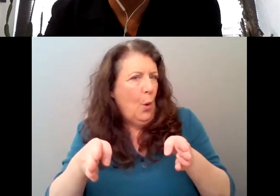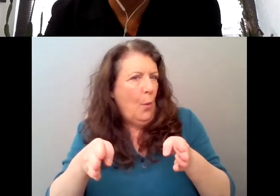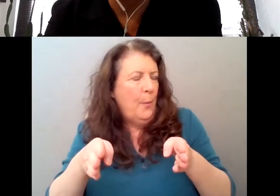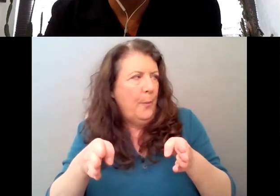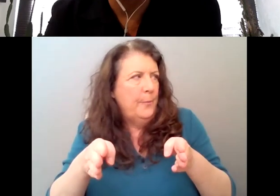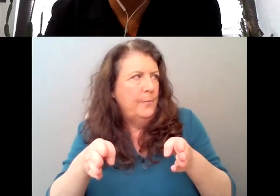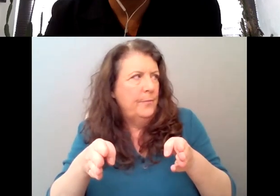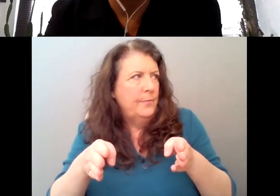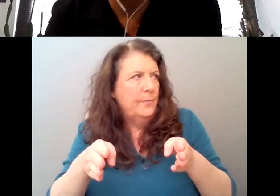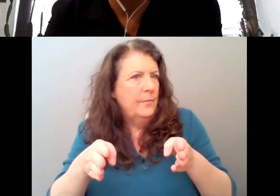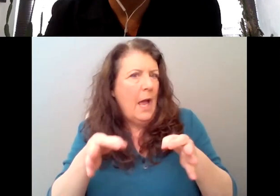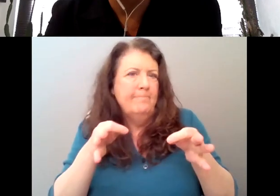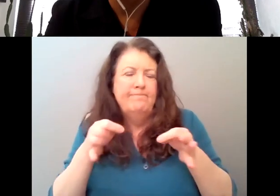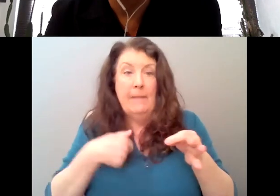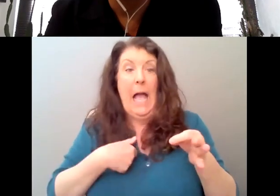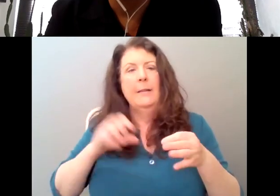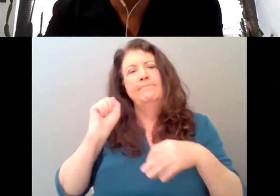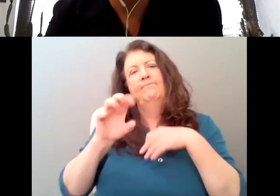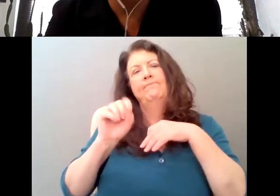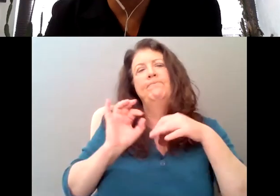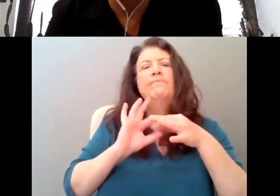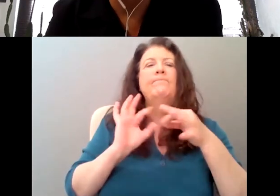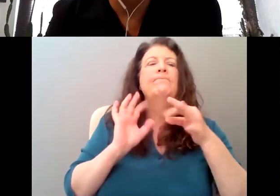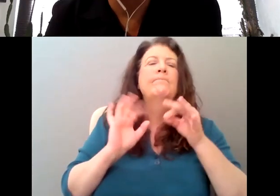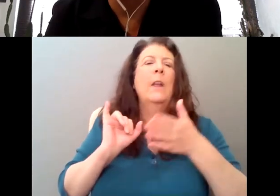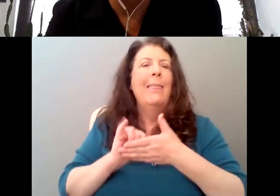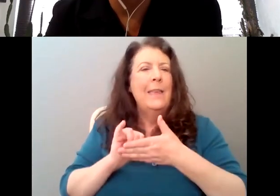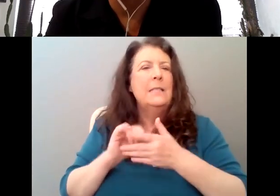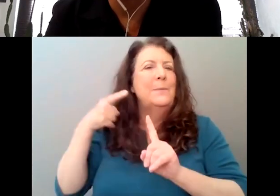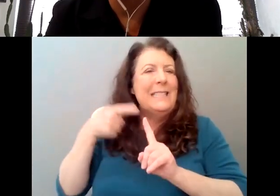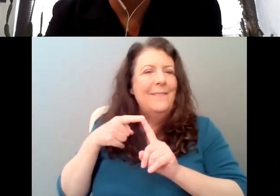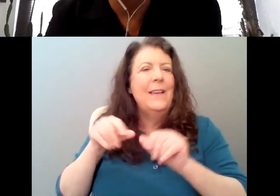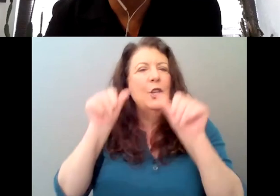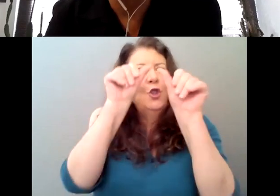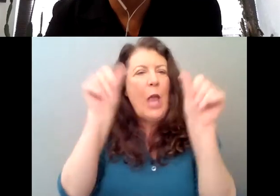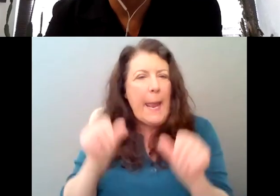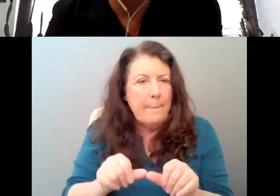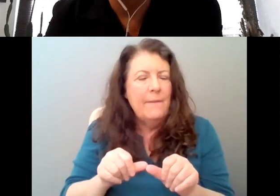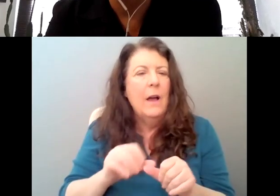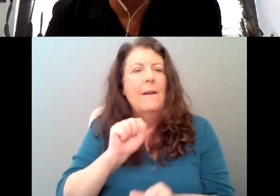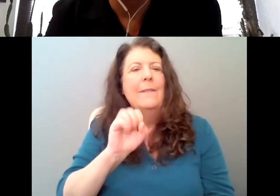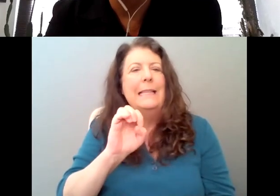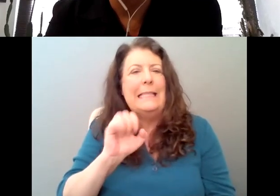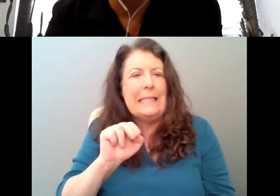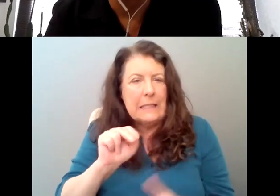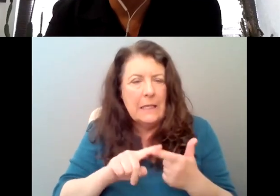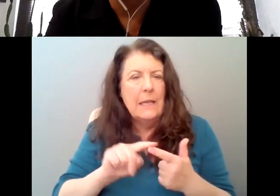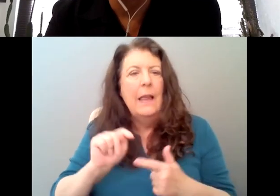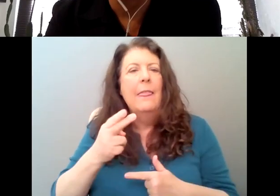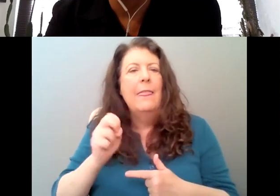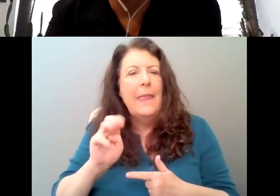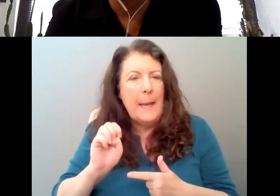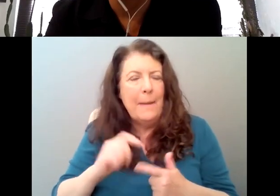know, this is the shape of the season. These are poems I want to use the, this is the theme of the season. This is the basic